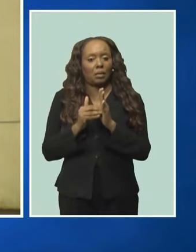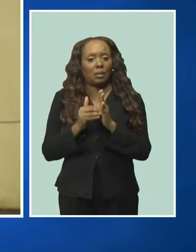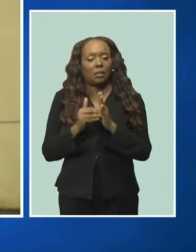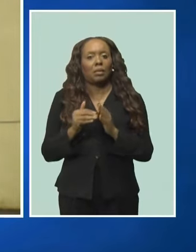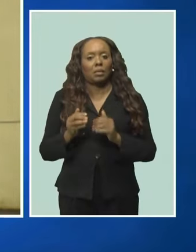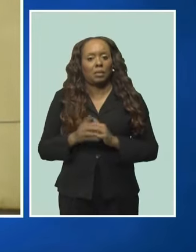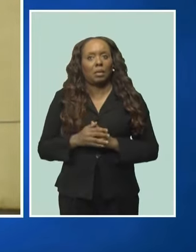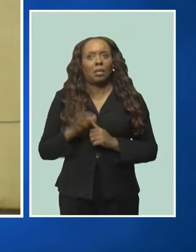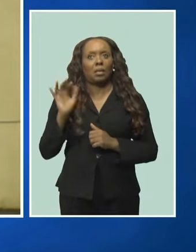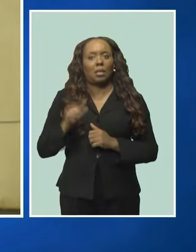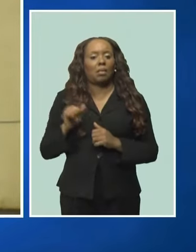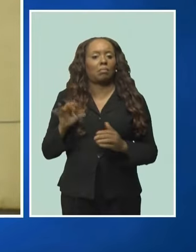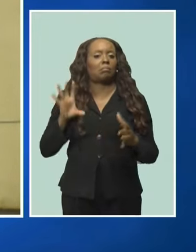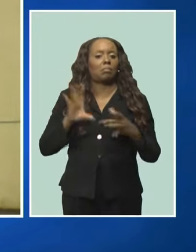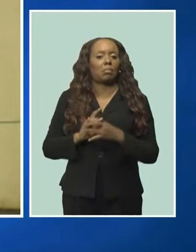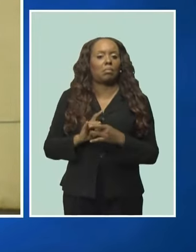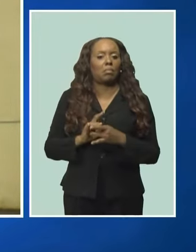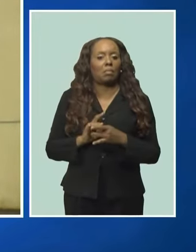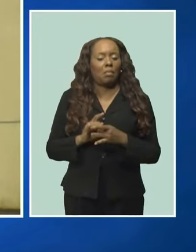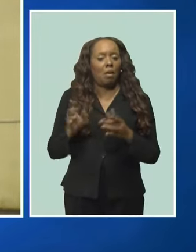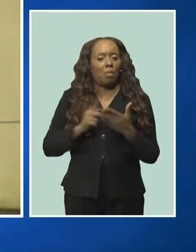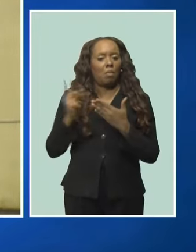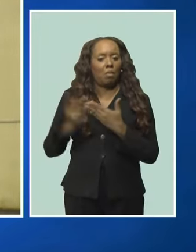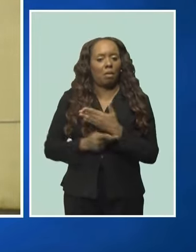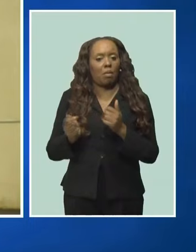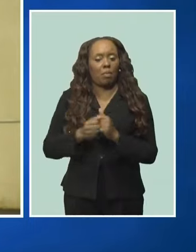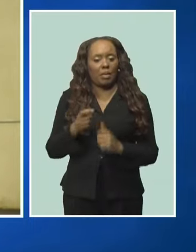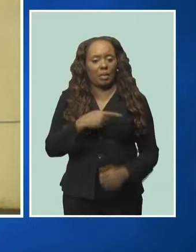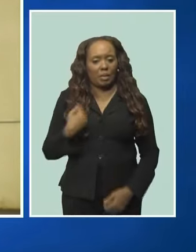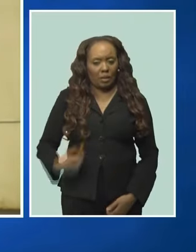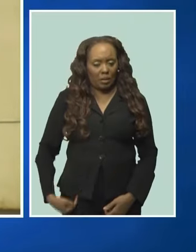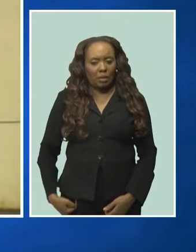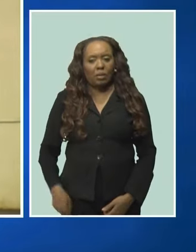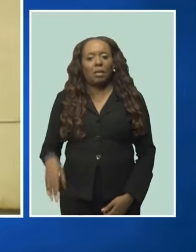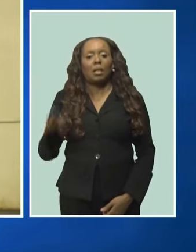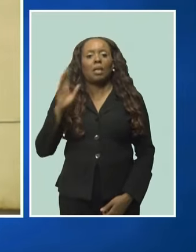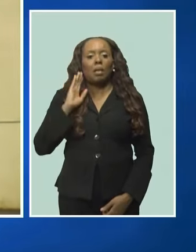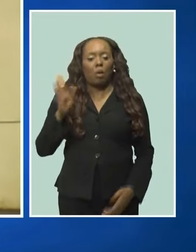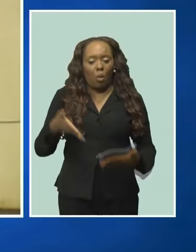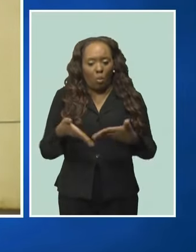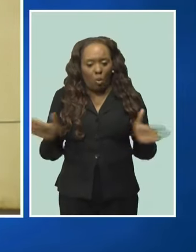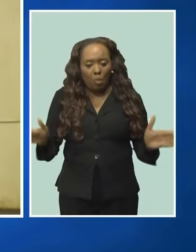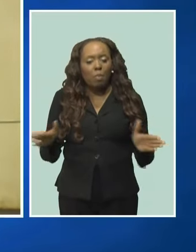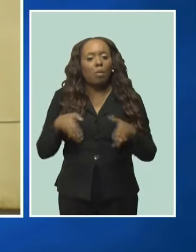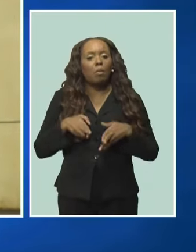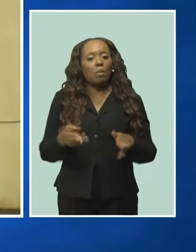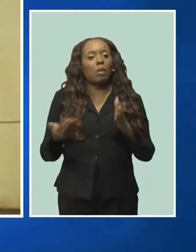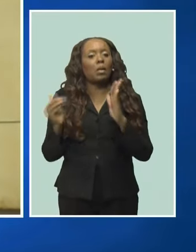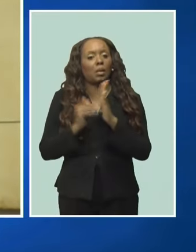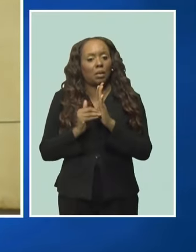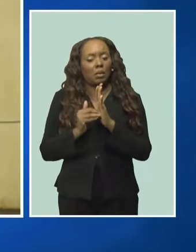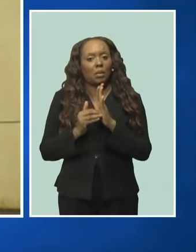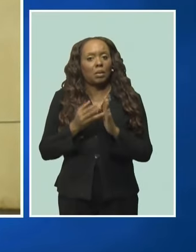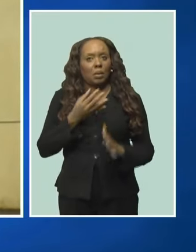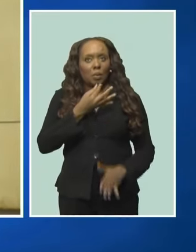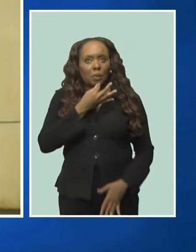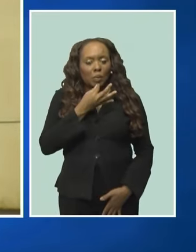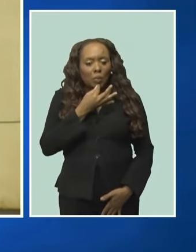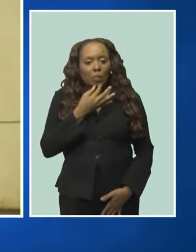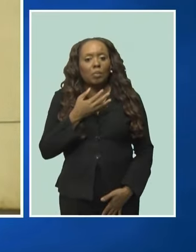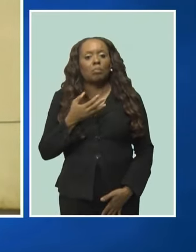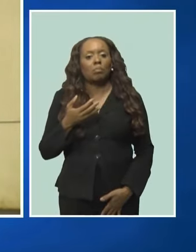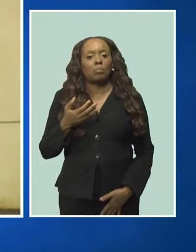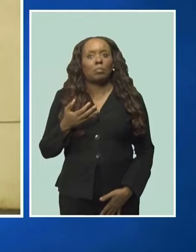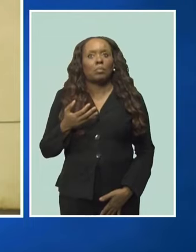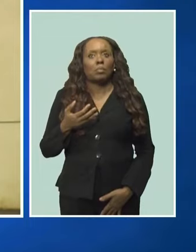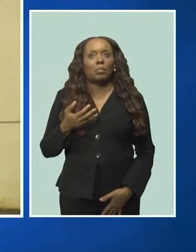compliant program with the Chinese. So that road is to be reopened fully. But in the meantime, Public Works has said that they will open up the